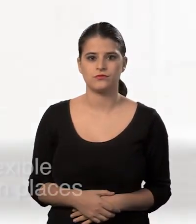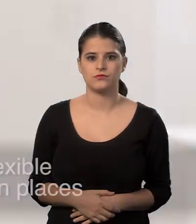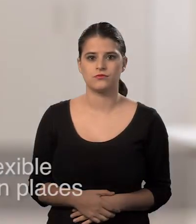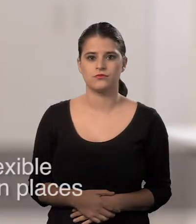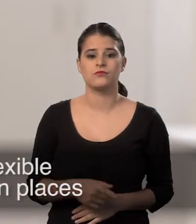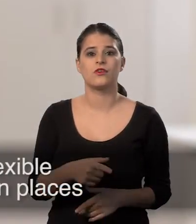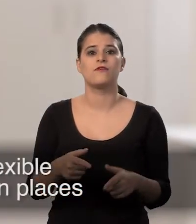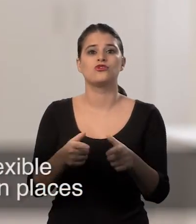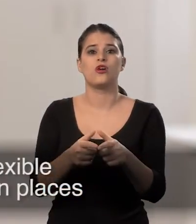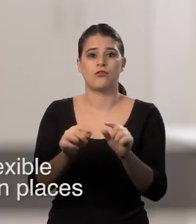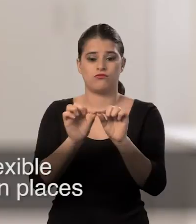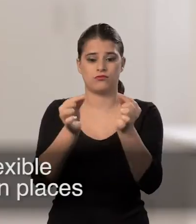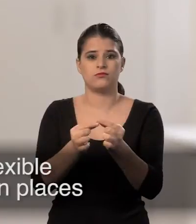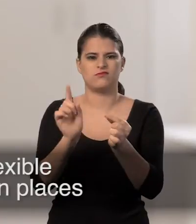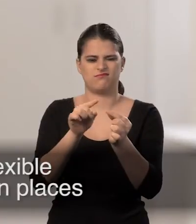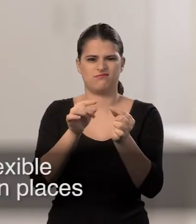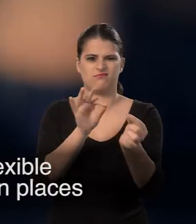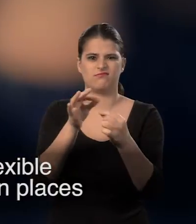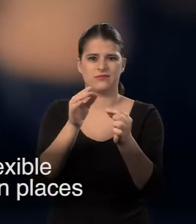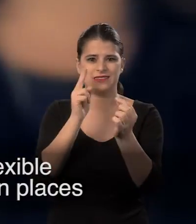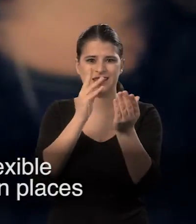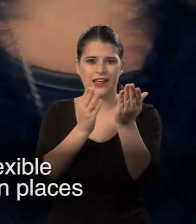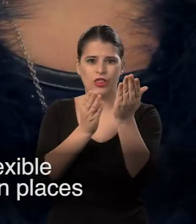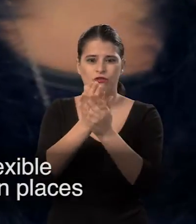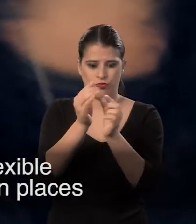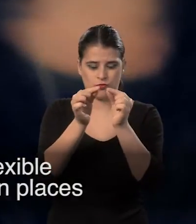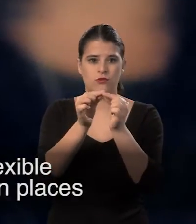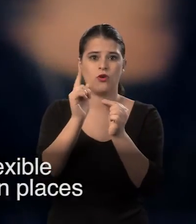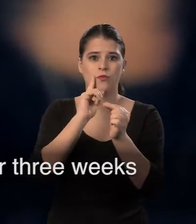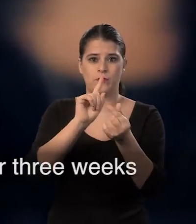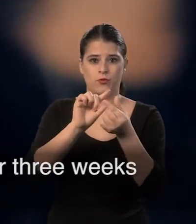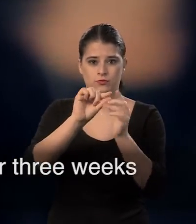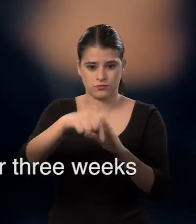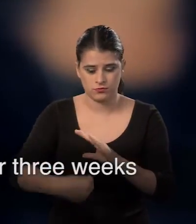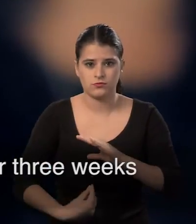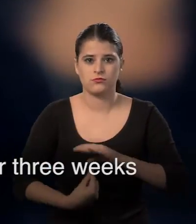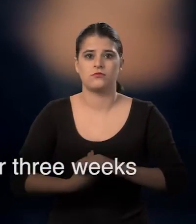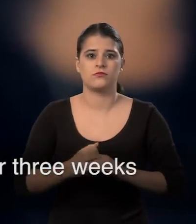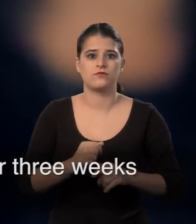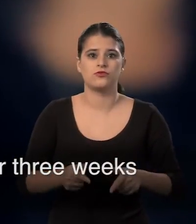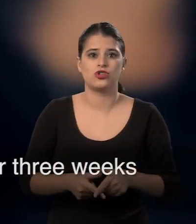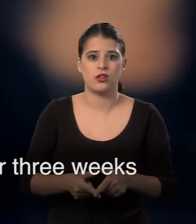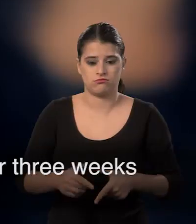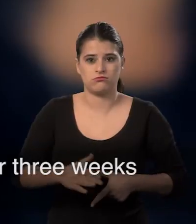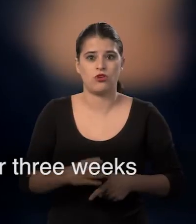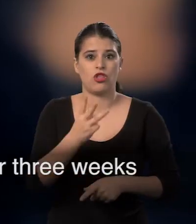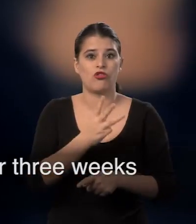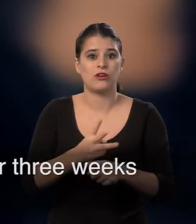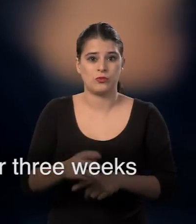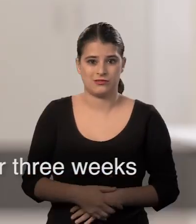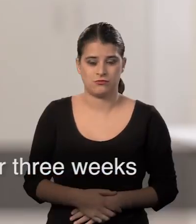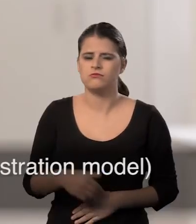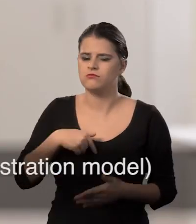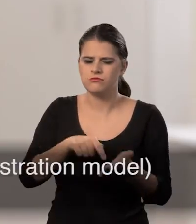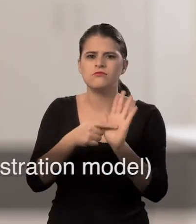The vaginal ring is a small, flexible, transparent plastic ring. A woman places in her vagina, which is left in place for three